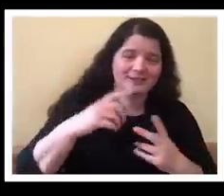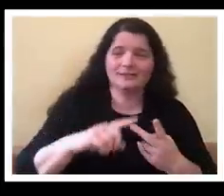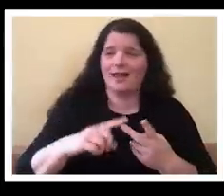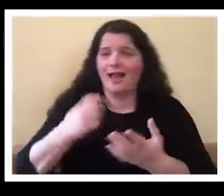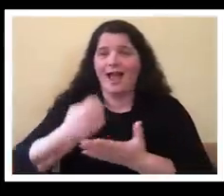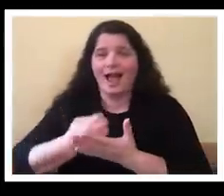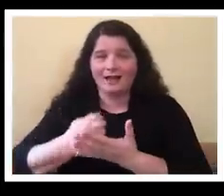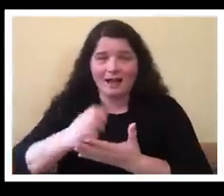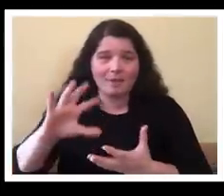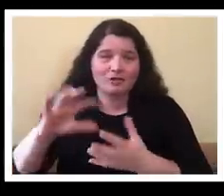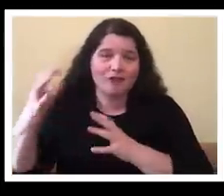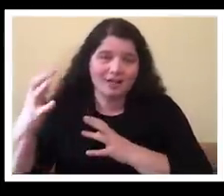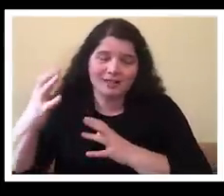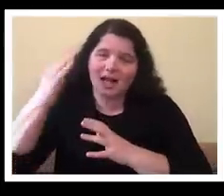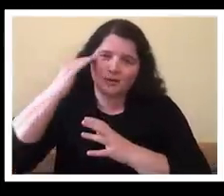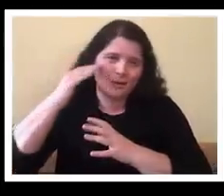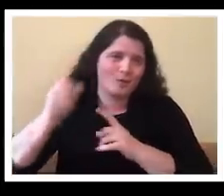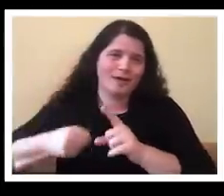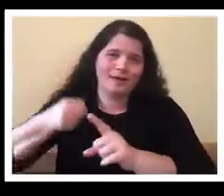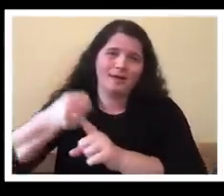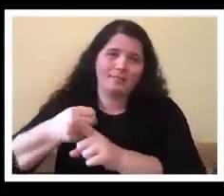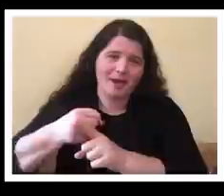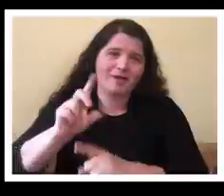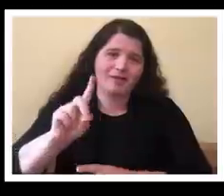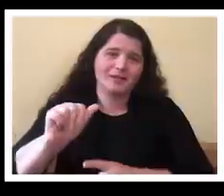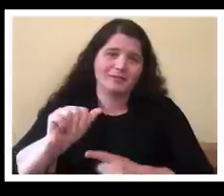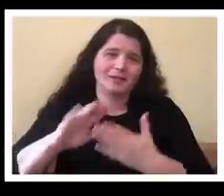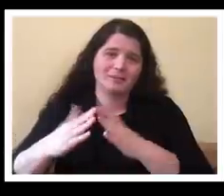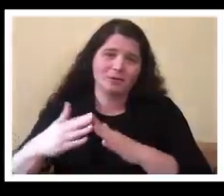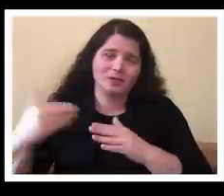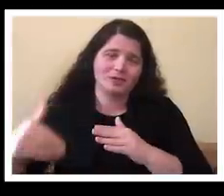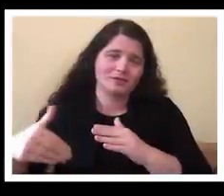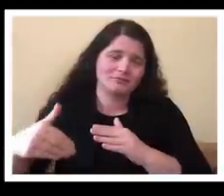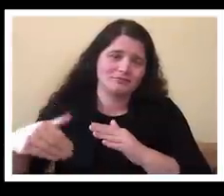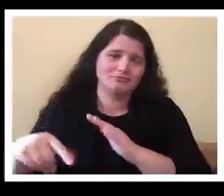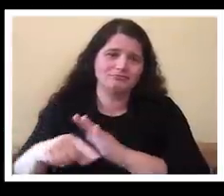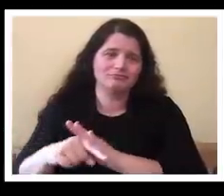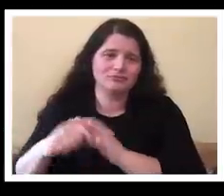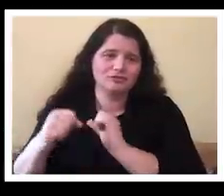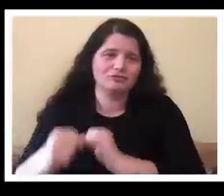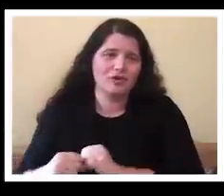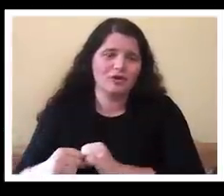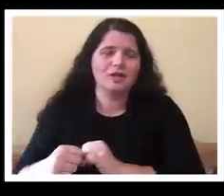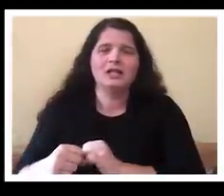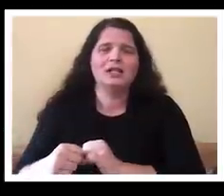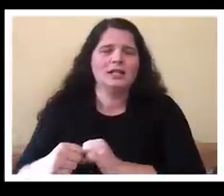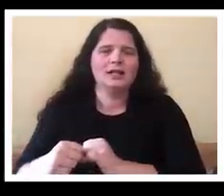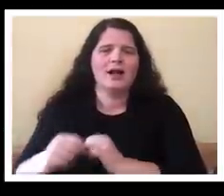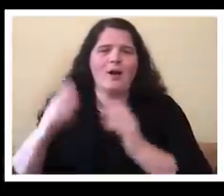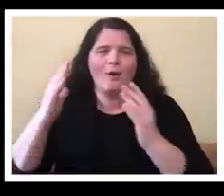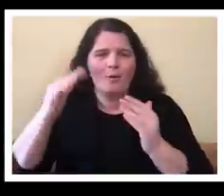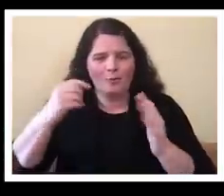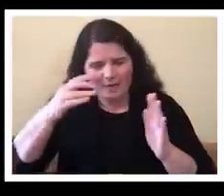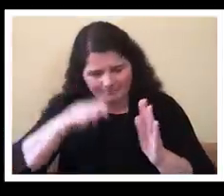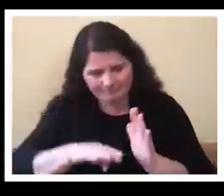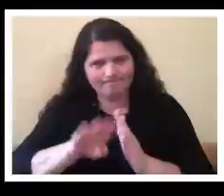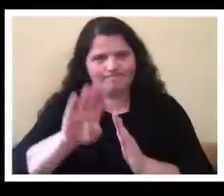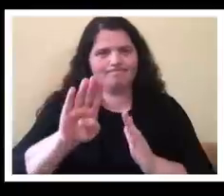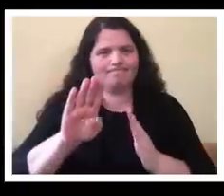more than most, that we come out of this strengthened and I have a chance to work with all of you again in the future.